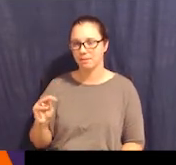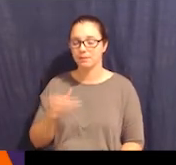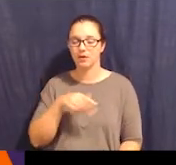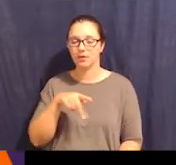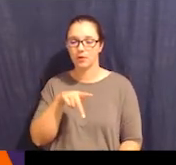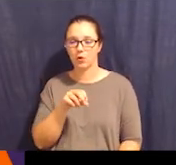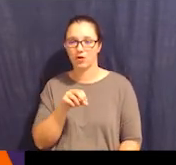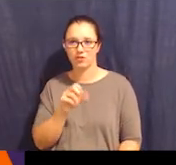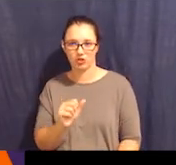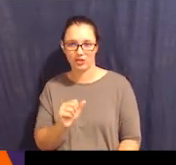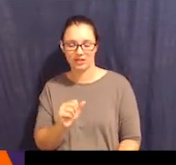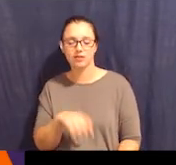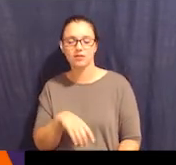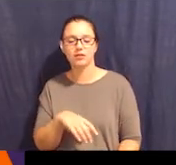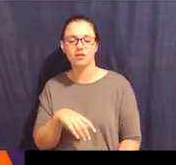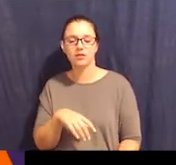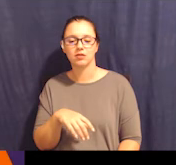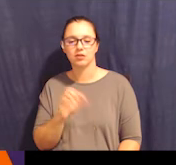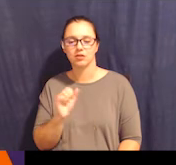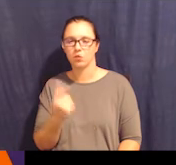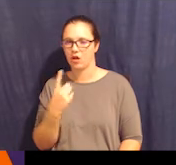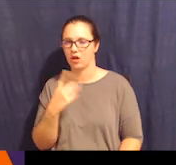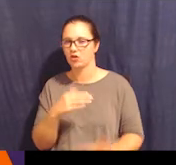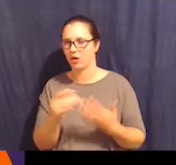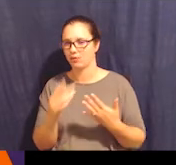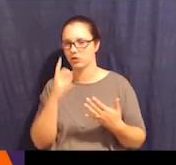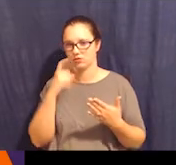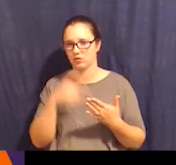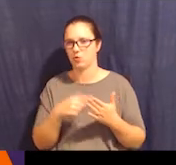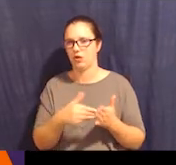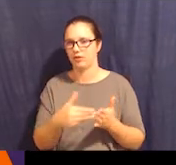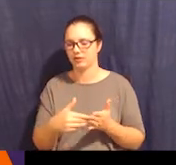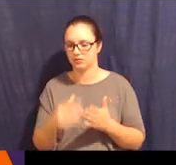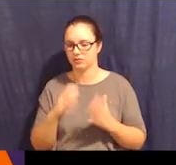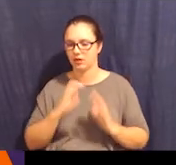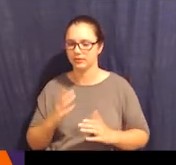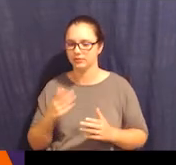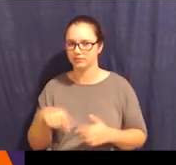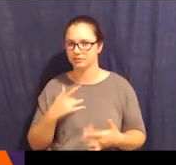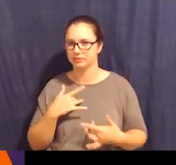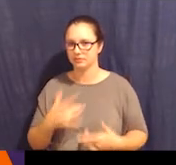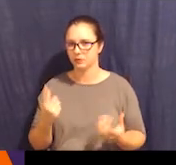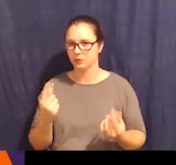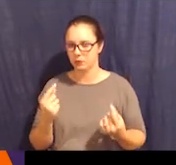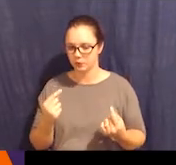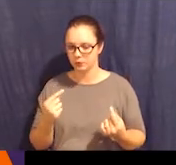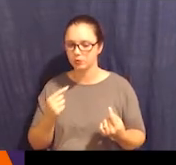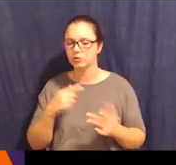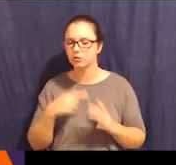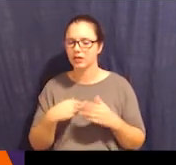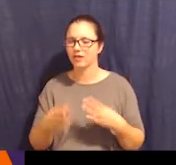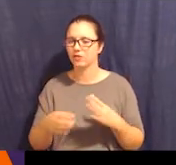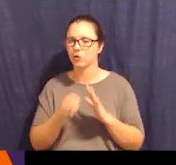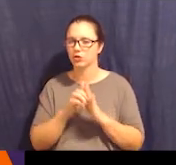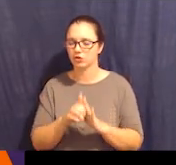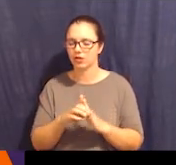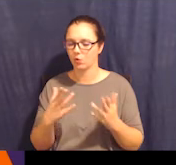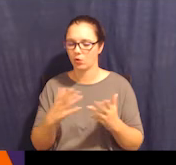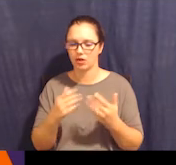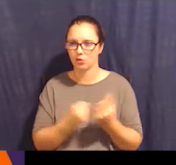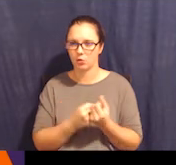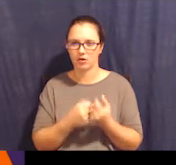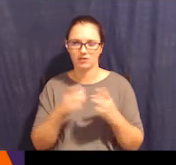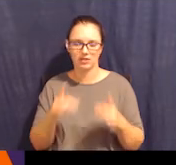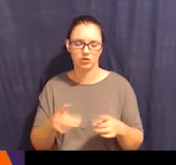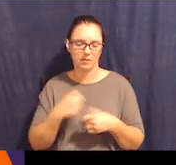my clients tend to do. And I gave you an example of what a supported decision making agreement might look like if it references powers of attorney, but